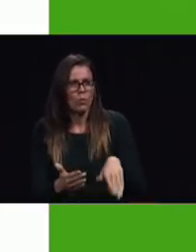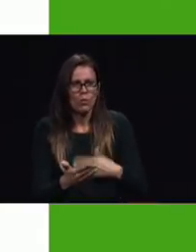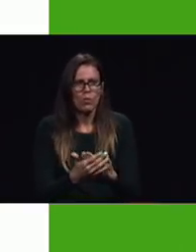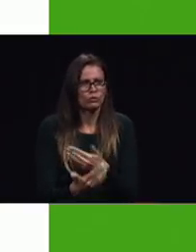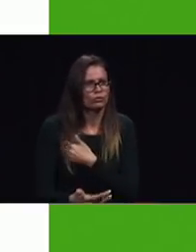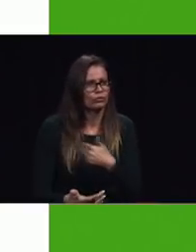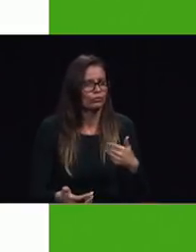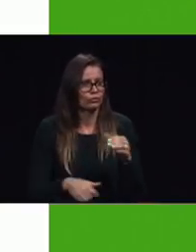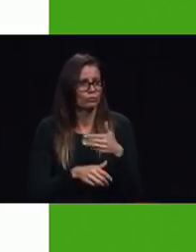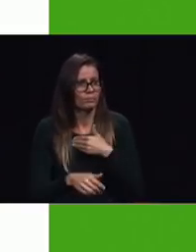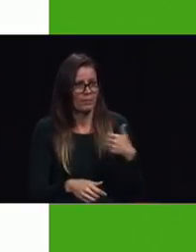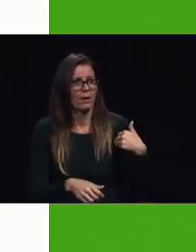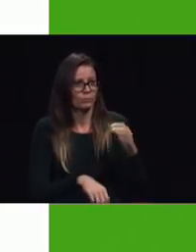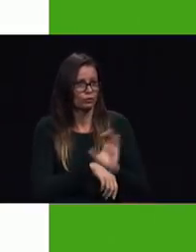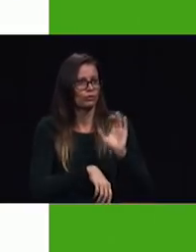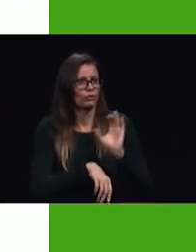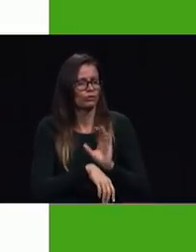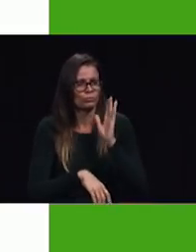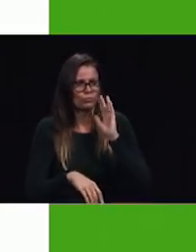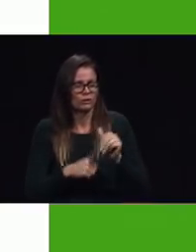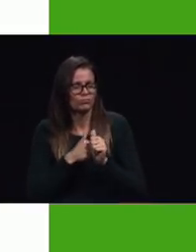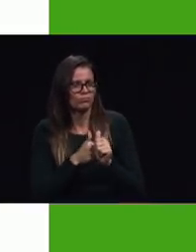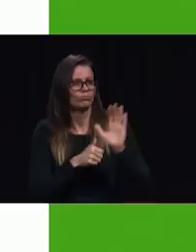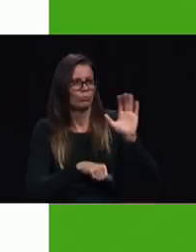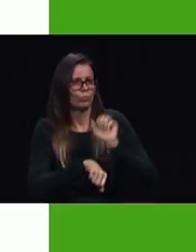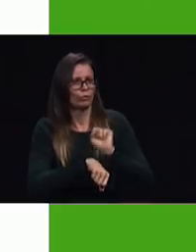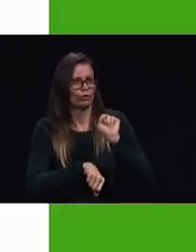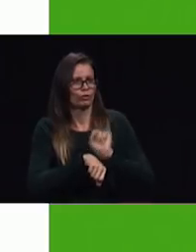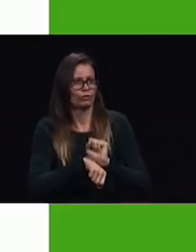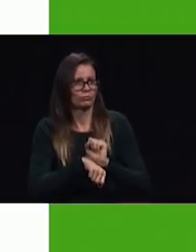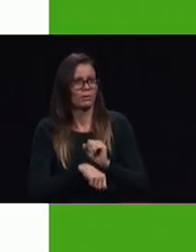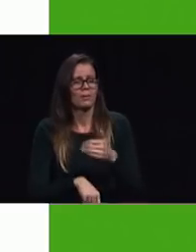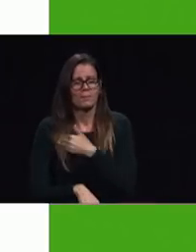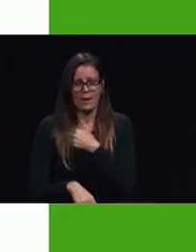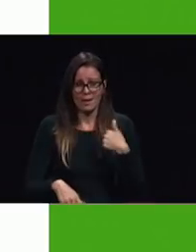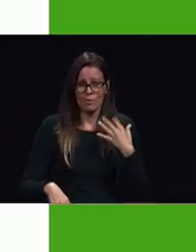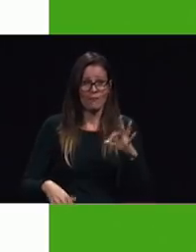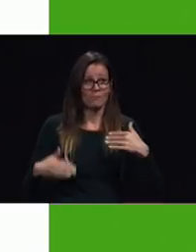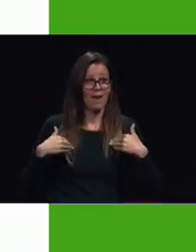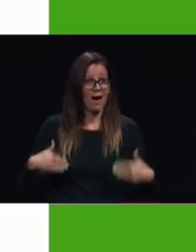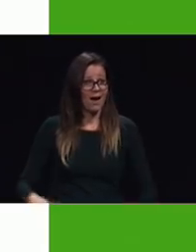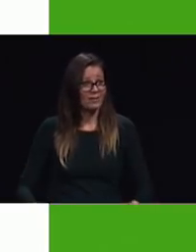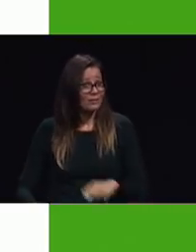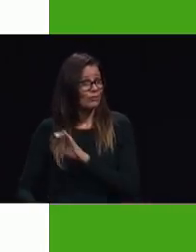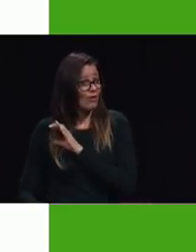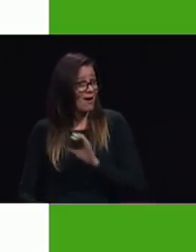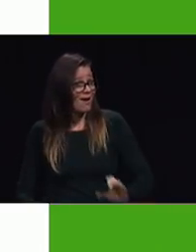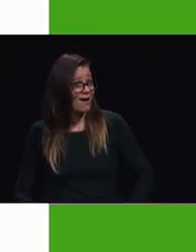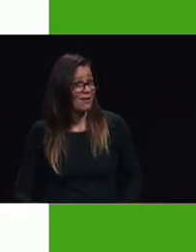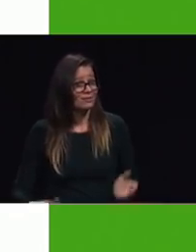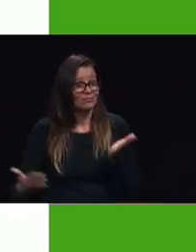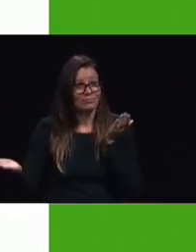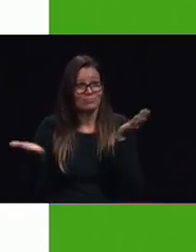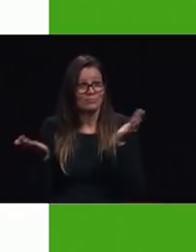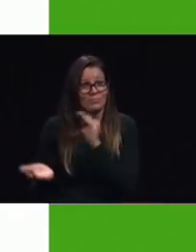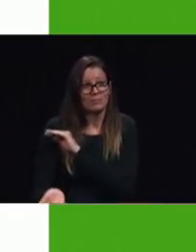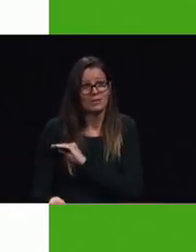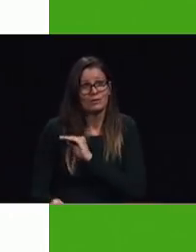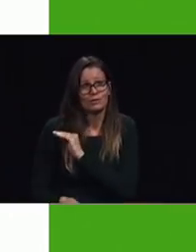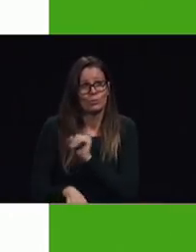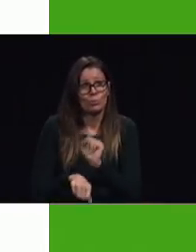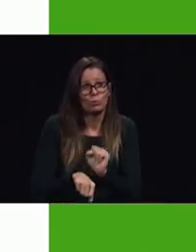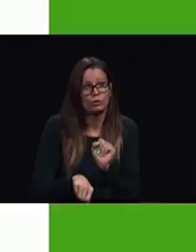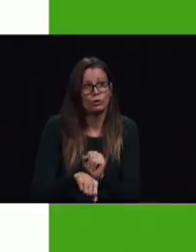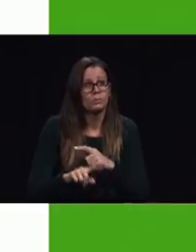as a member of the body he would do Christian missionary work but the churches are dying and they want a